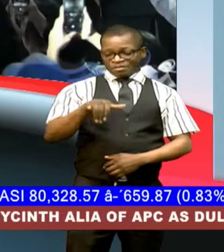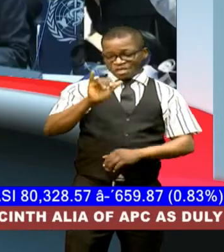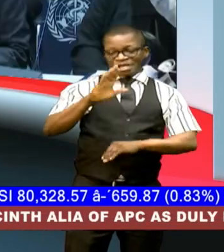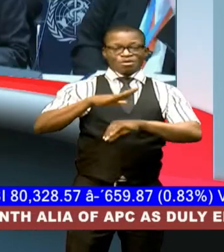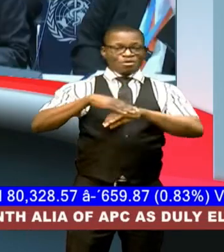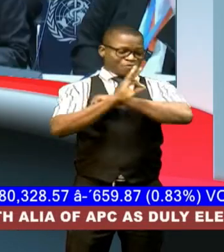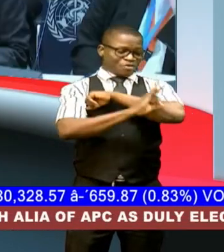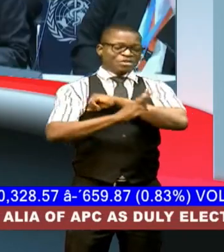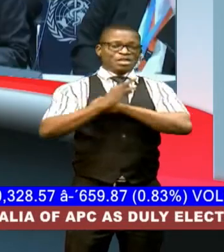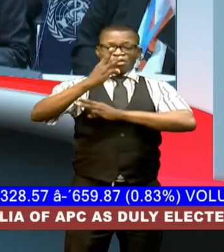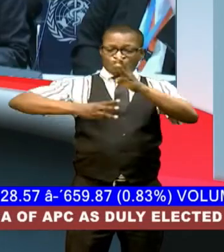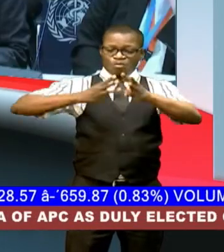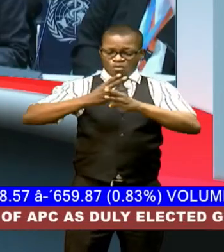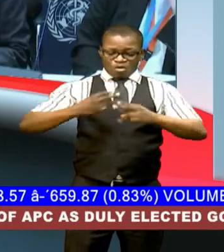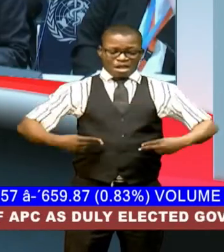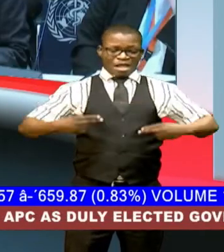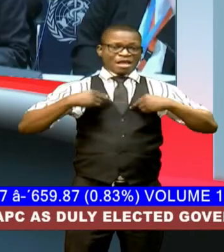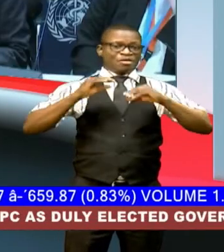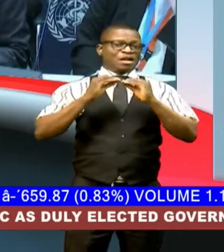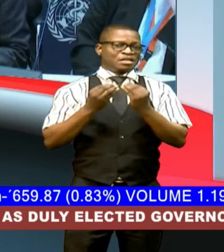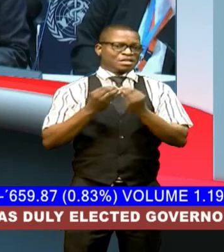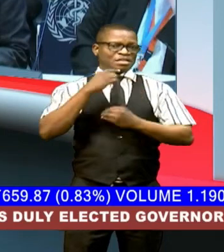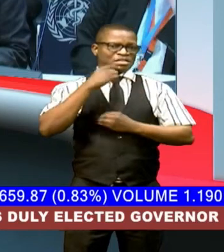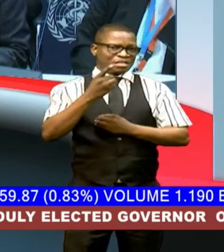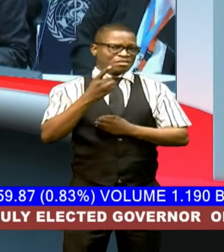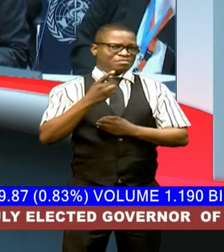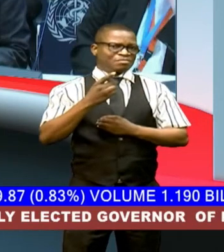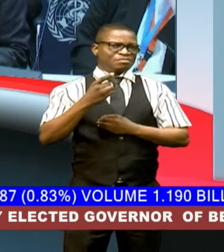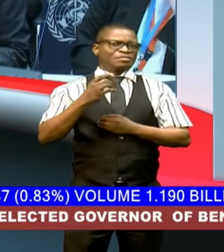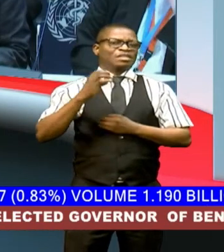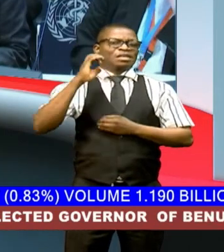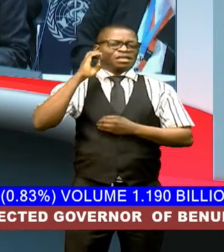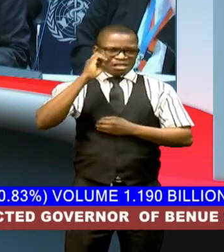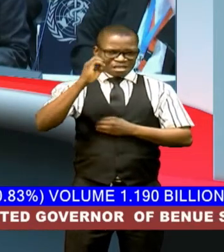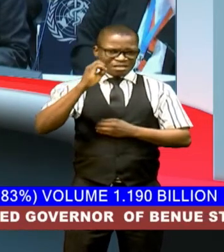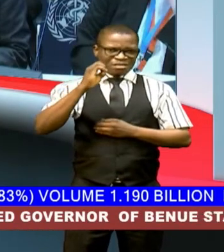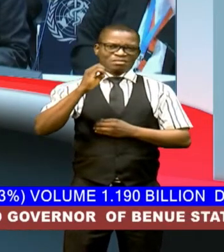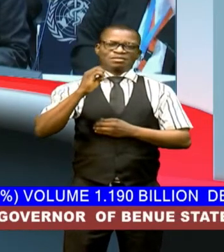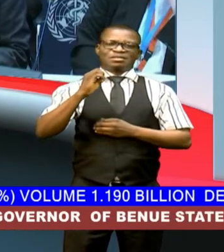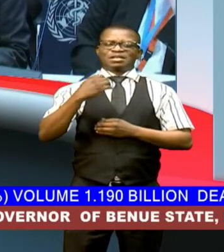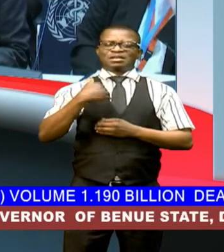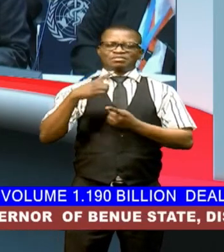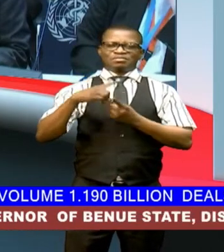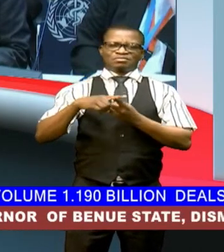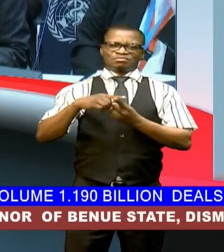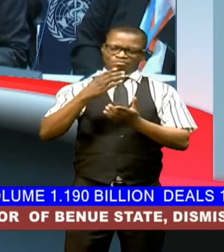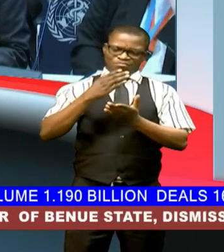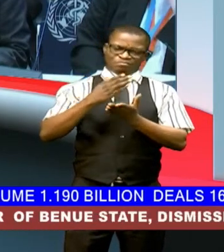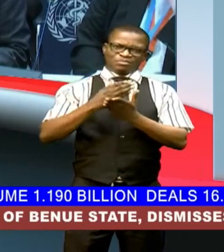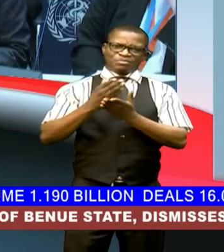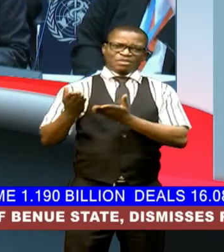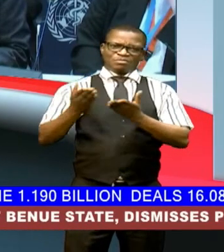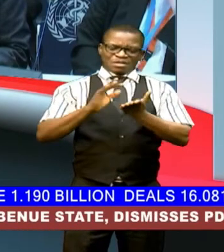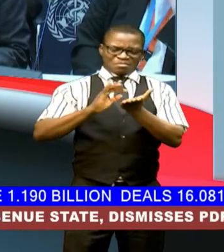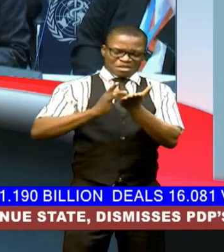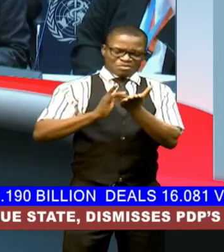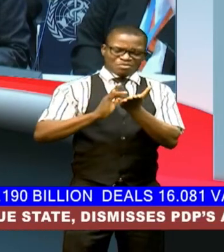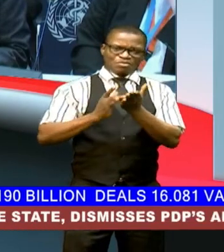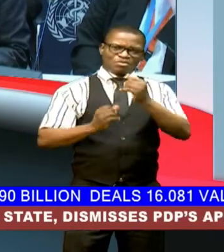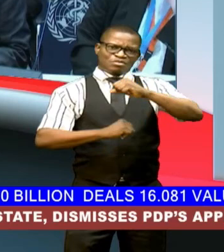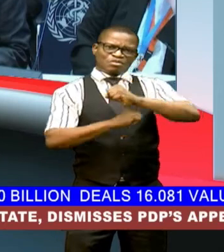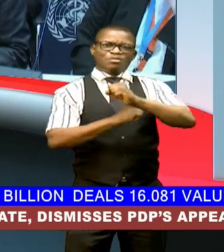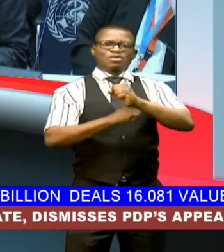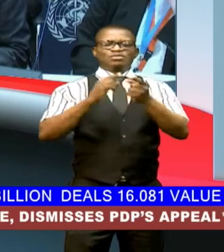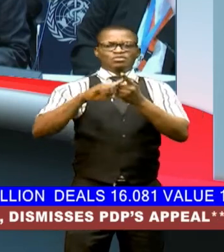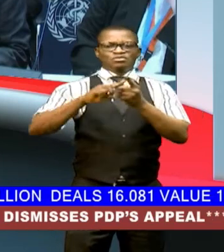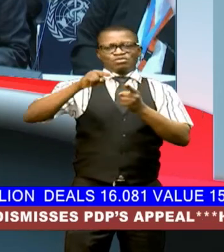foreign scene the world health organization says it had been compelled to hold a mission to bring medical supplies to northern gaza on